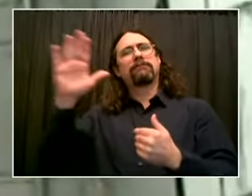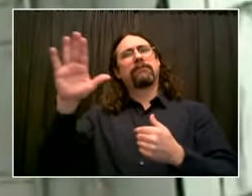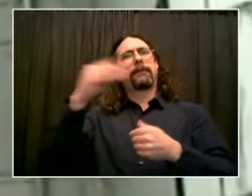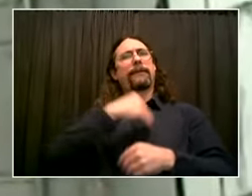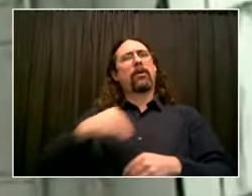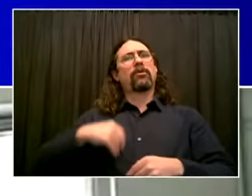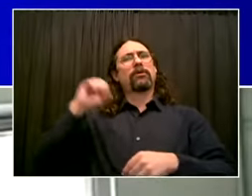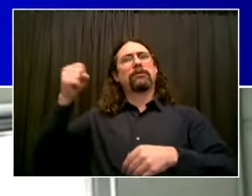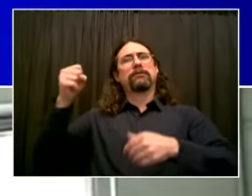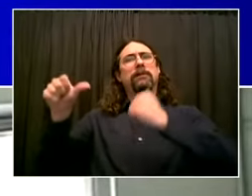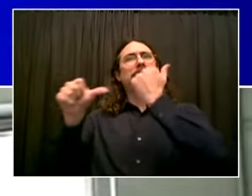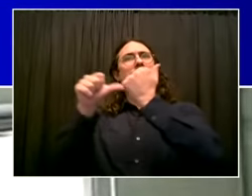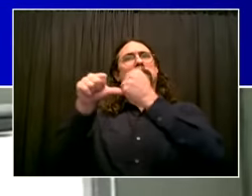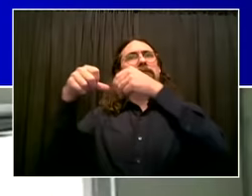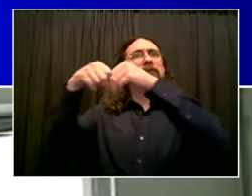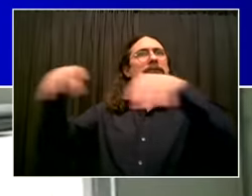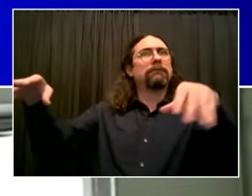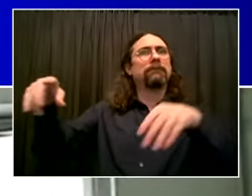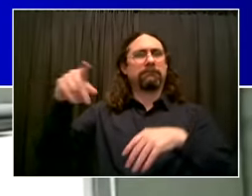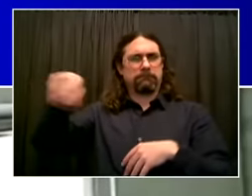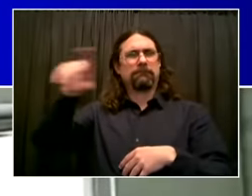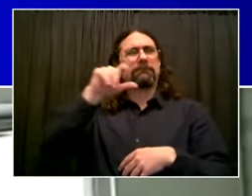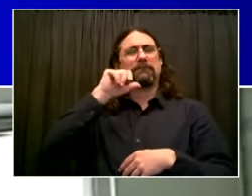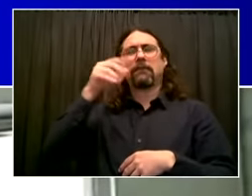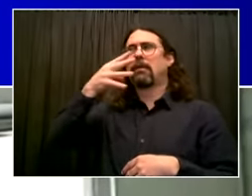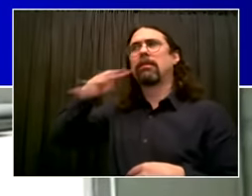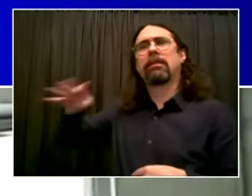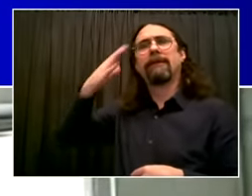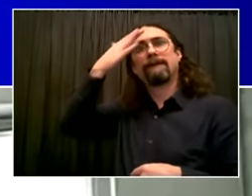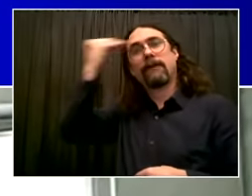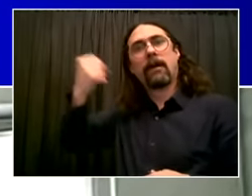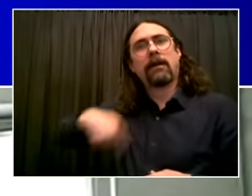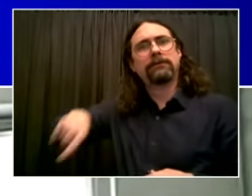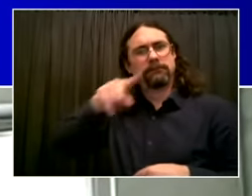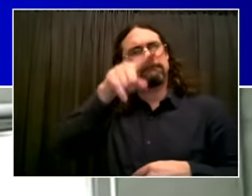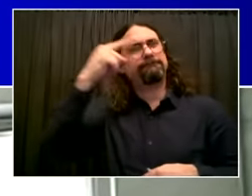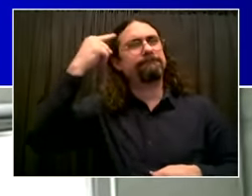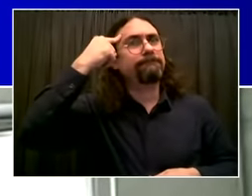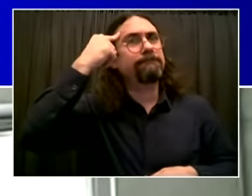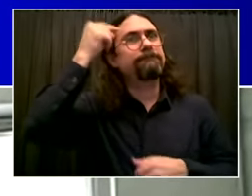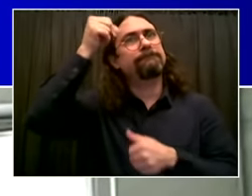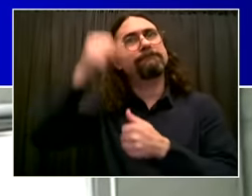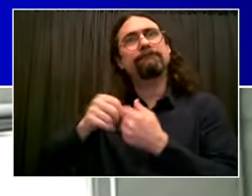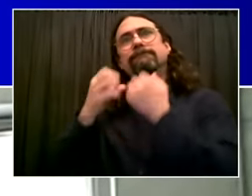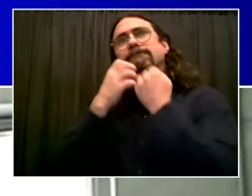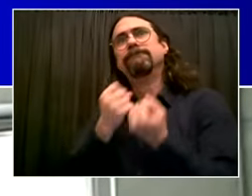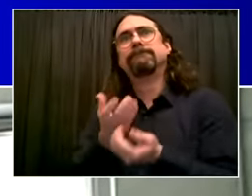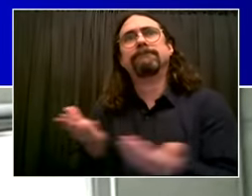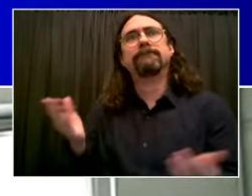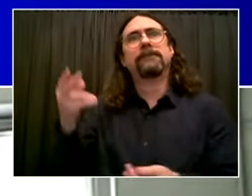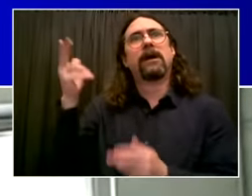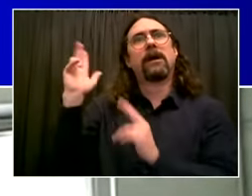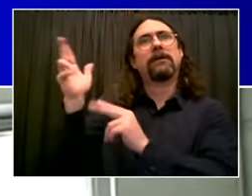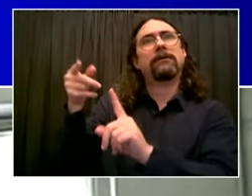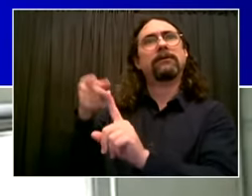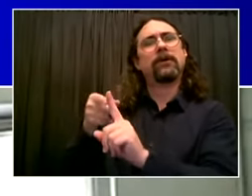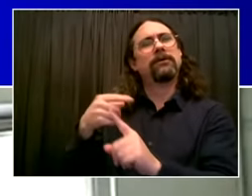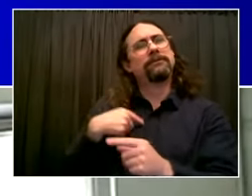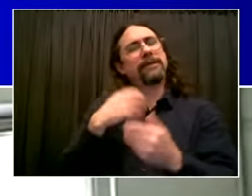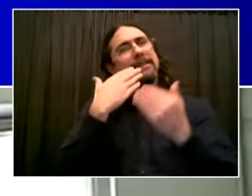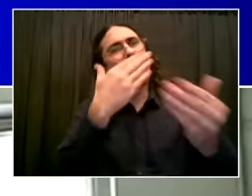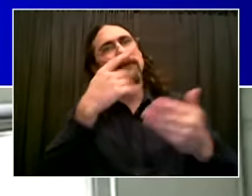Point. So, on behalf of my co-workers in neighborhoods, we would like to remind you to eat more fish. It's good for you.